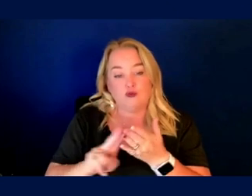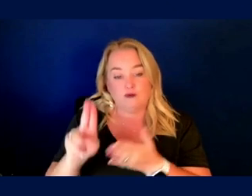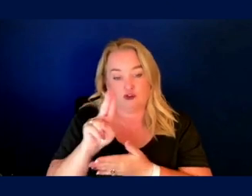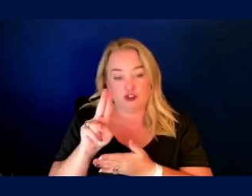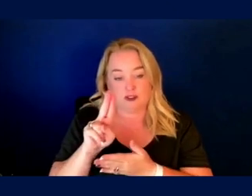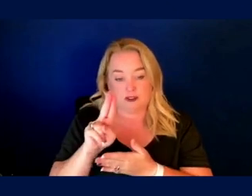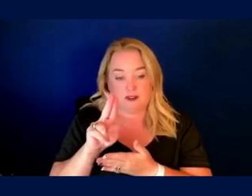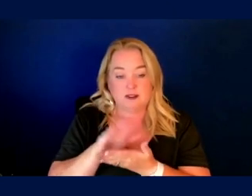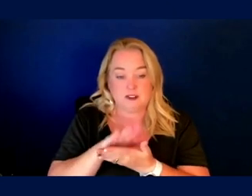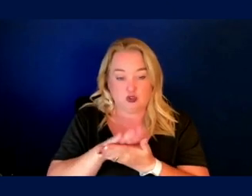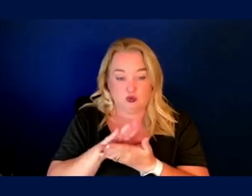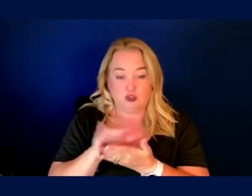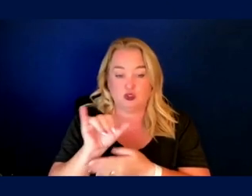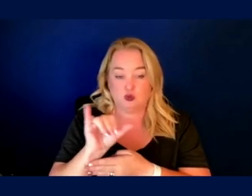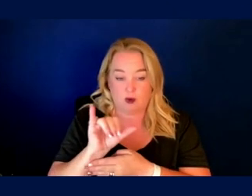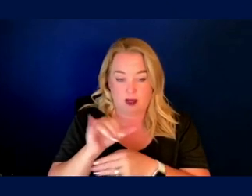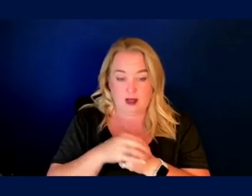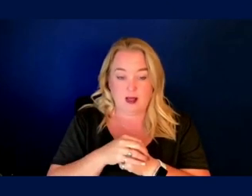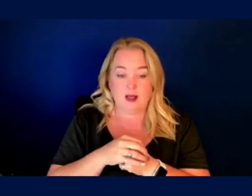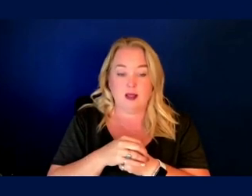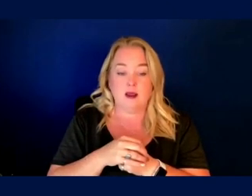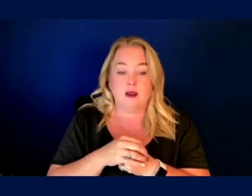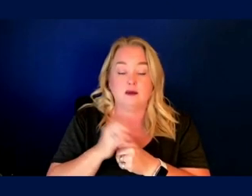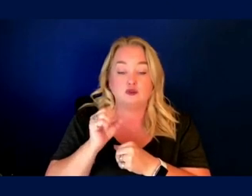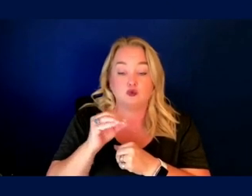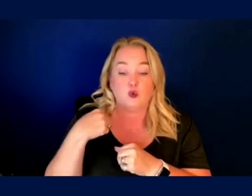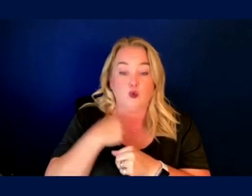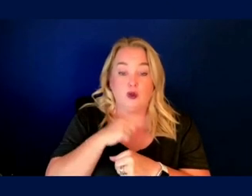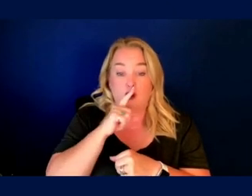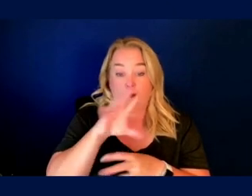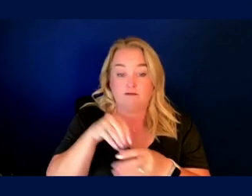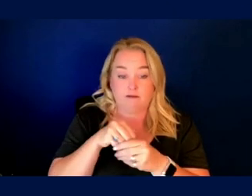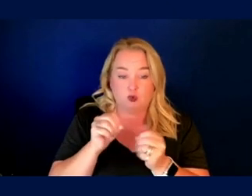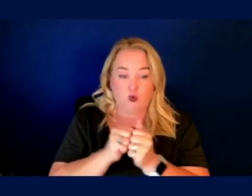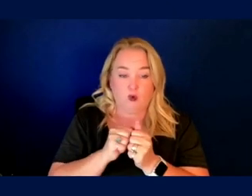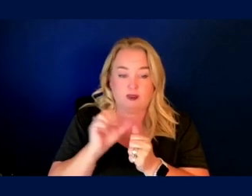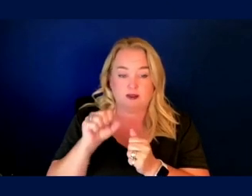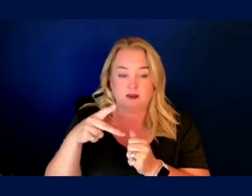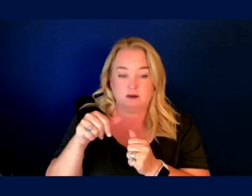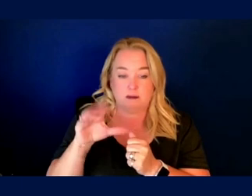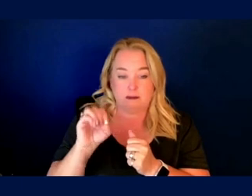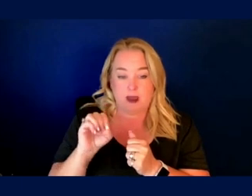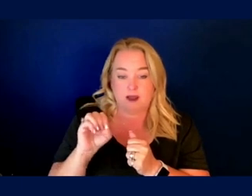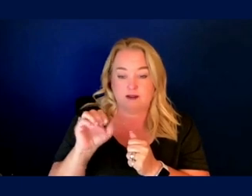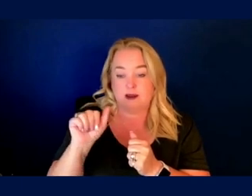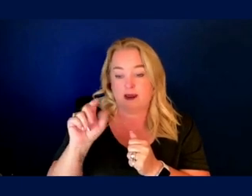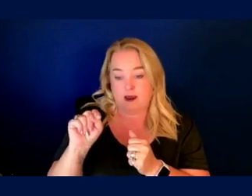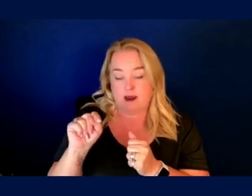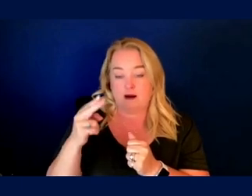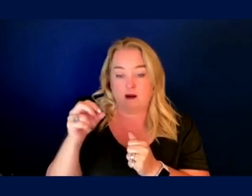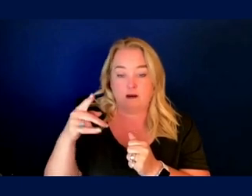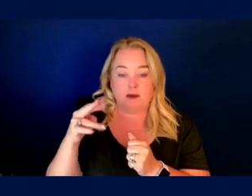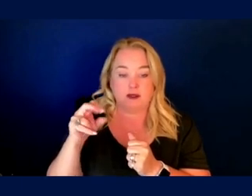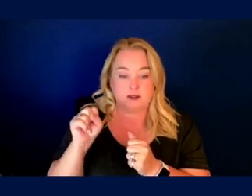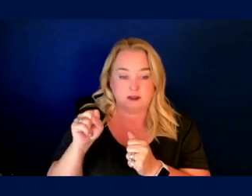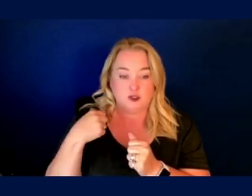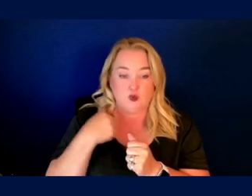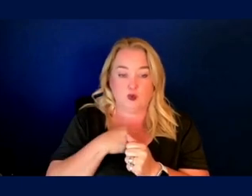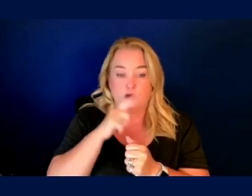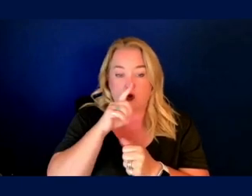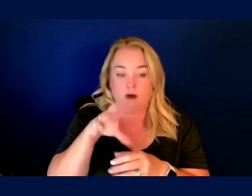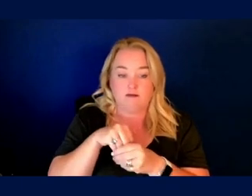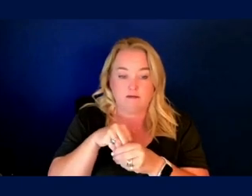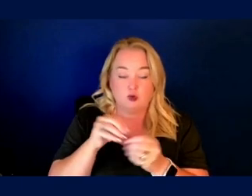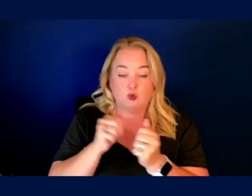well. And this is part of a larger umbrella group here called Space at Hopkins. Our efforts are supported by the Office of Research